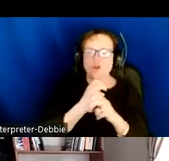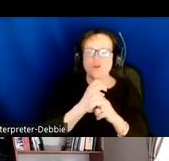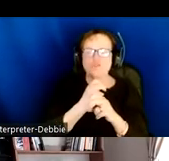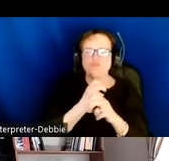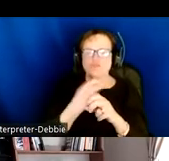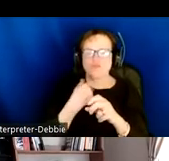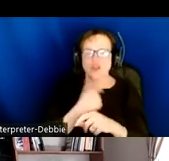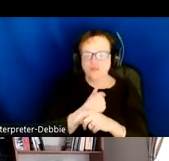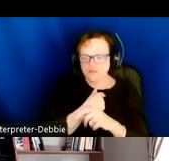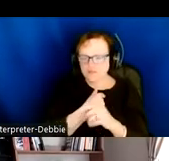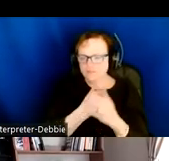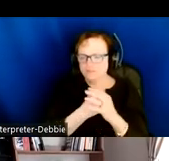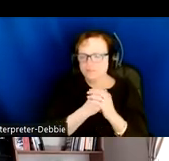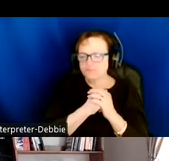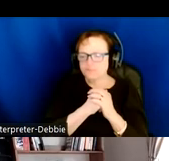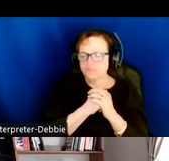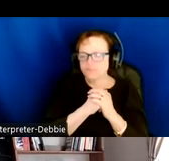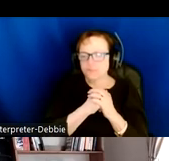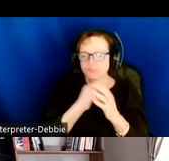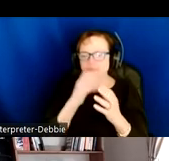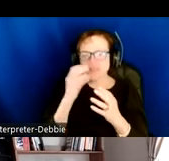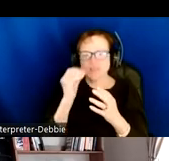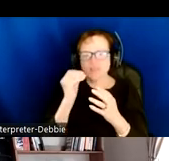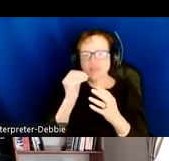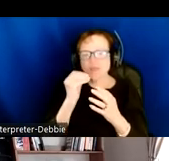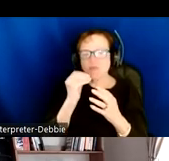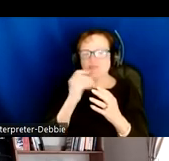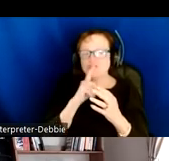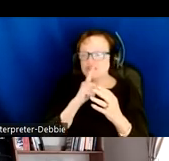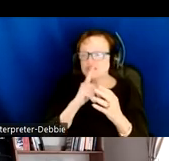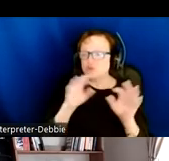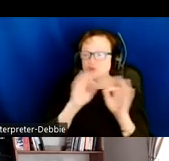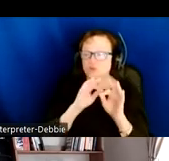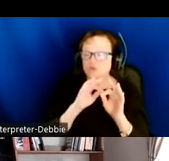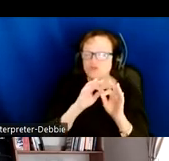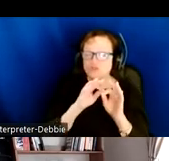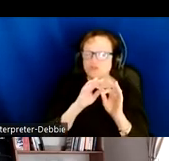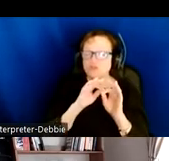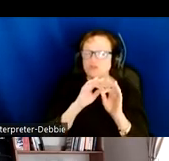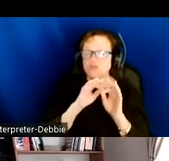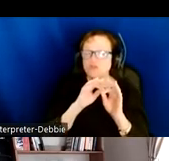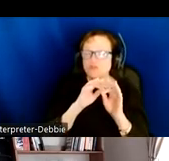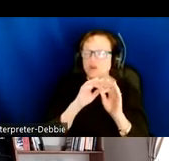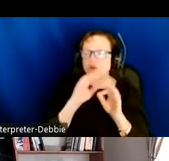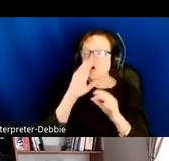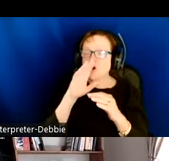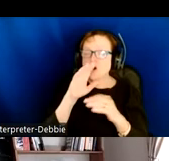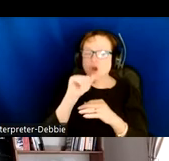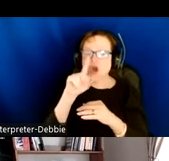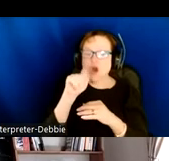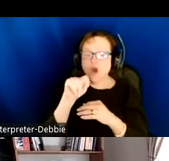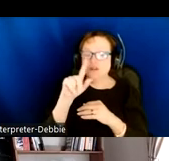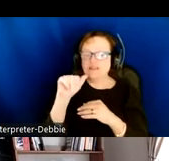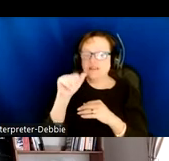Last, don't forget that alt tags are still crucial for context. They can give information that's hard to discern from just looking at the picture